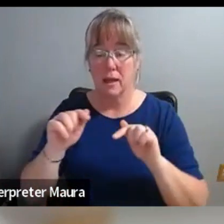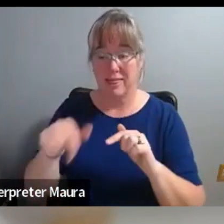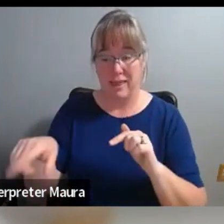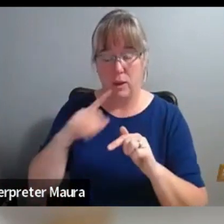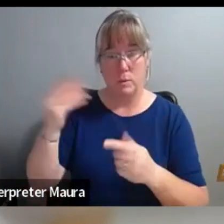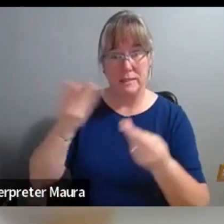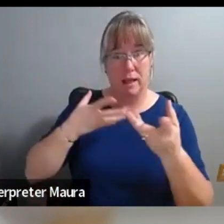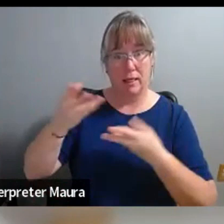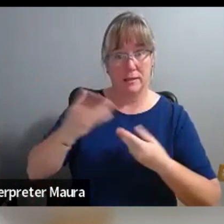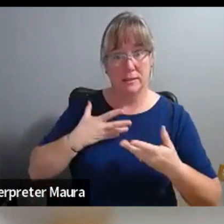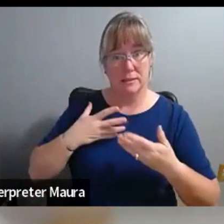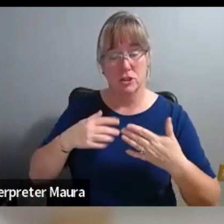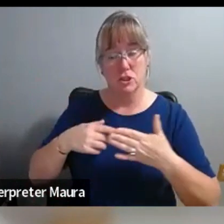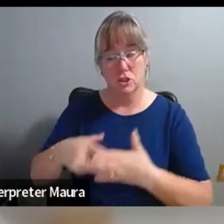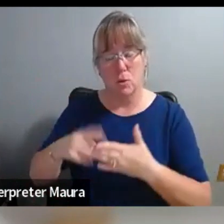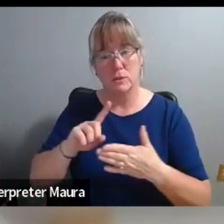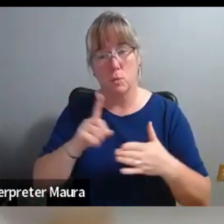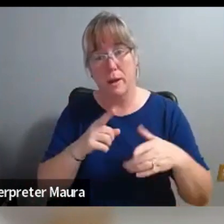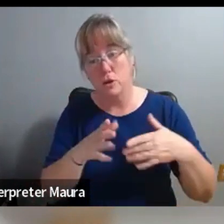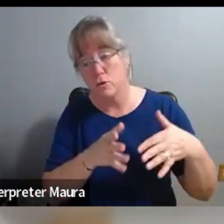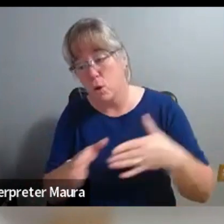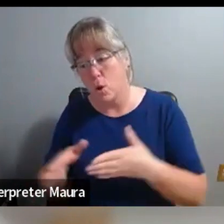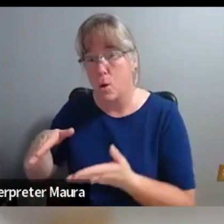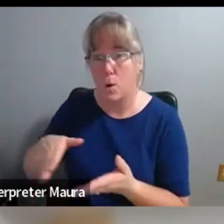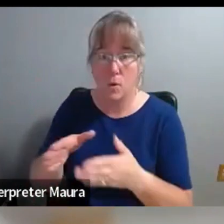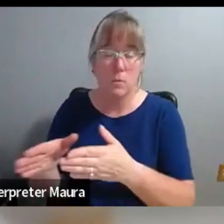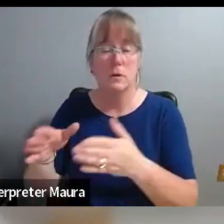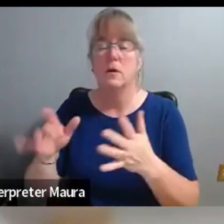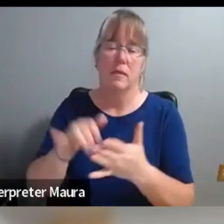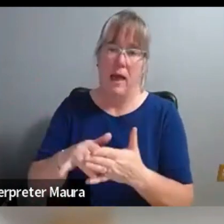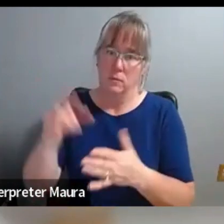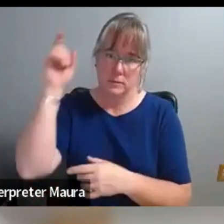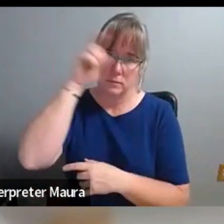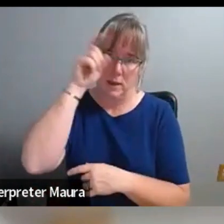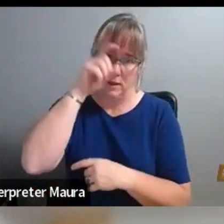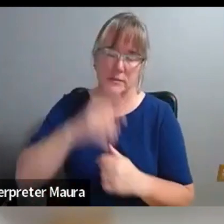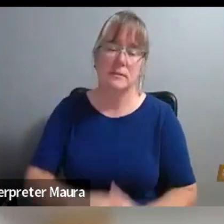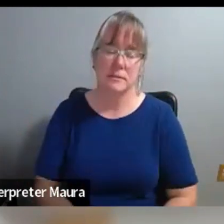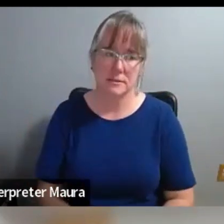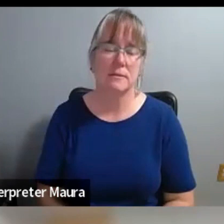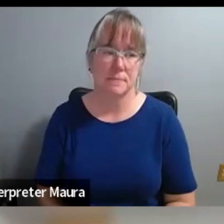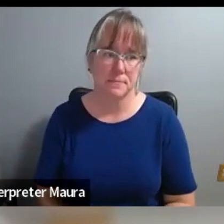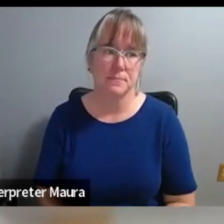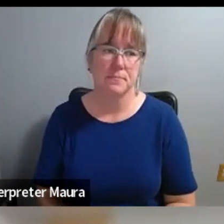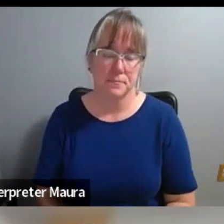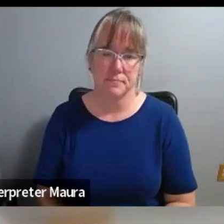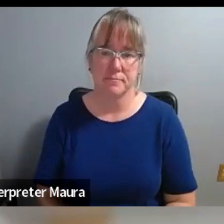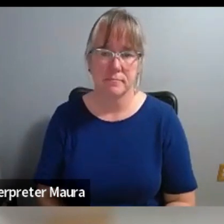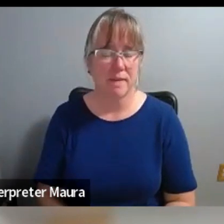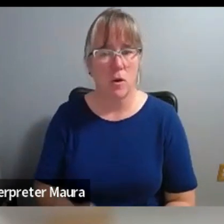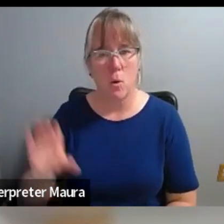signals in terms of direction. I think that was the wisest thing we could have done, because the, that organic